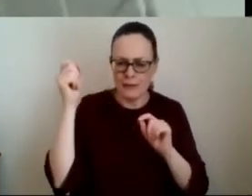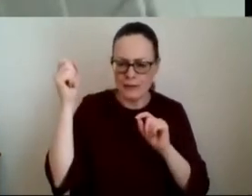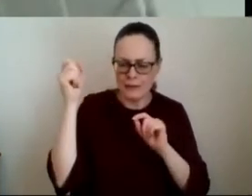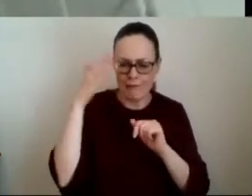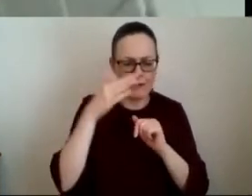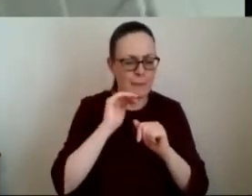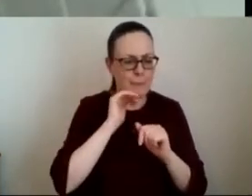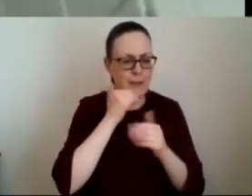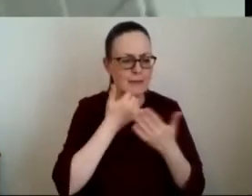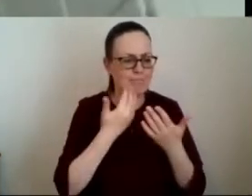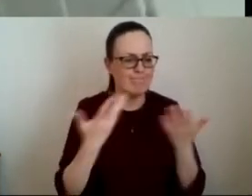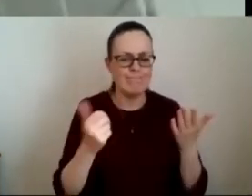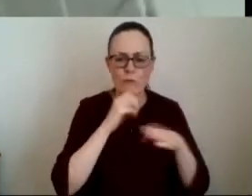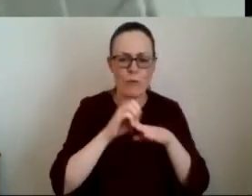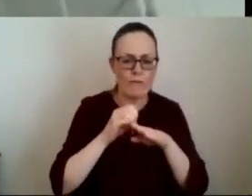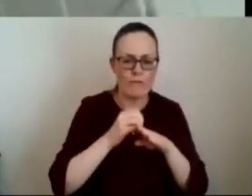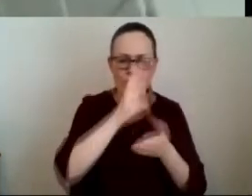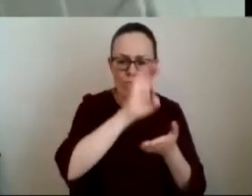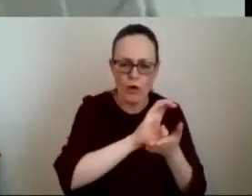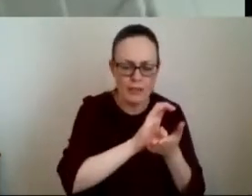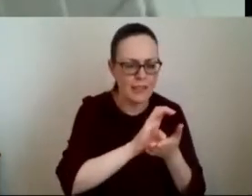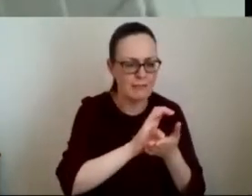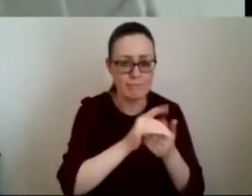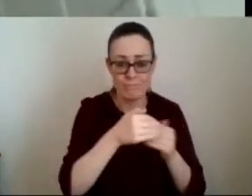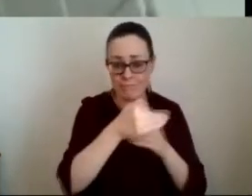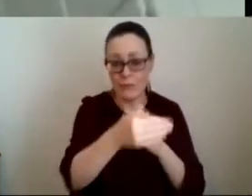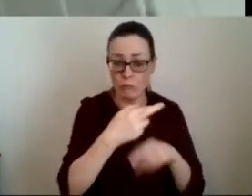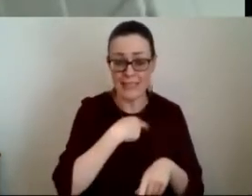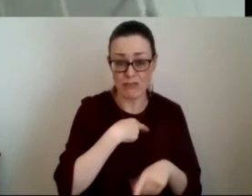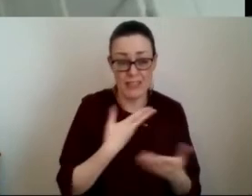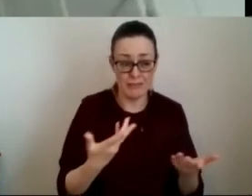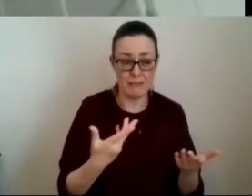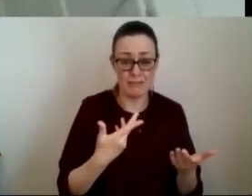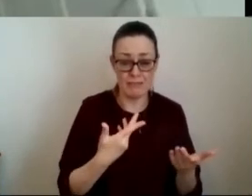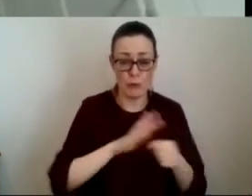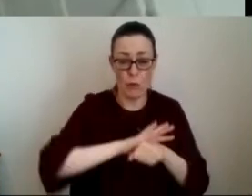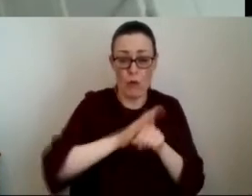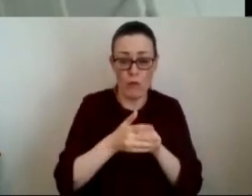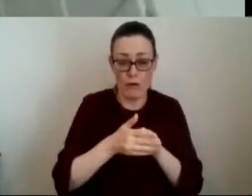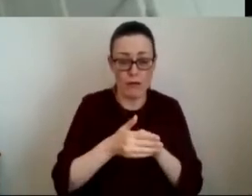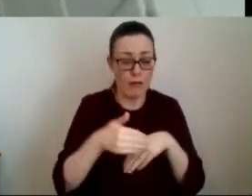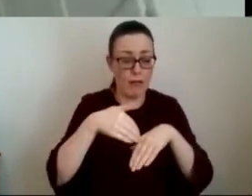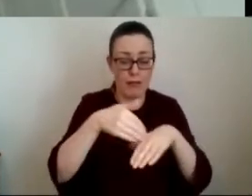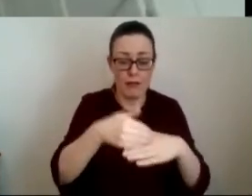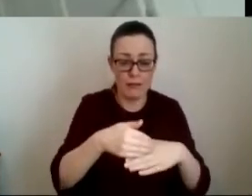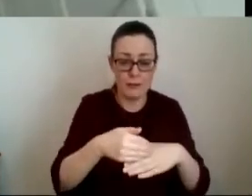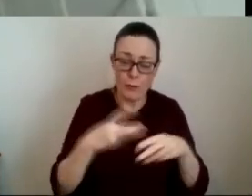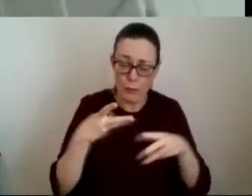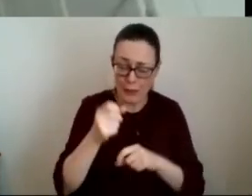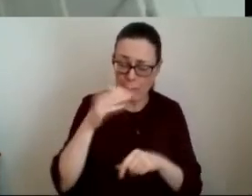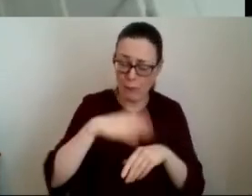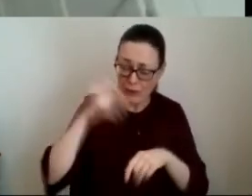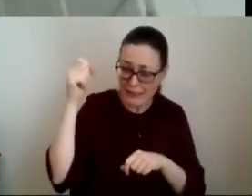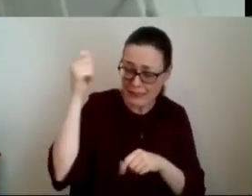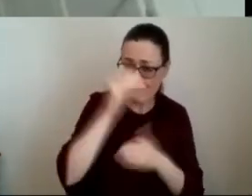lack of of uh funding as we move forward because that's the reality as we come out of cobit it's going to be harder and harder